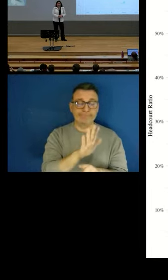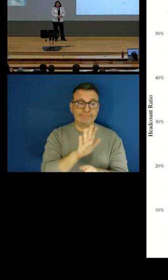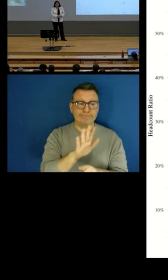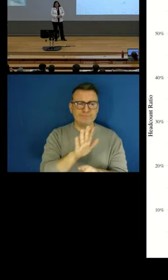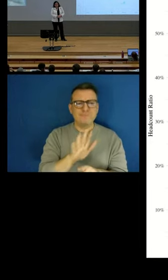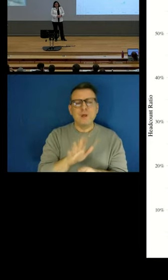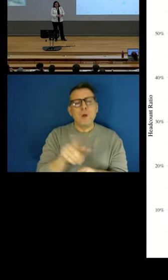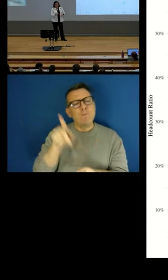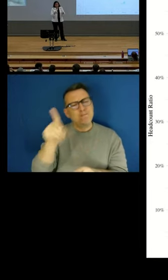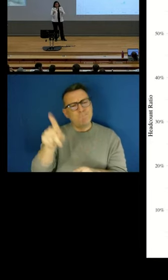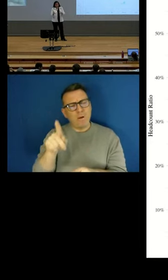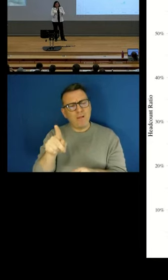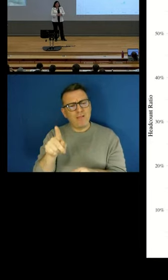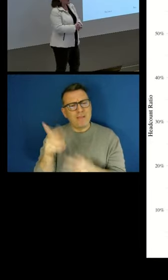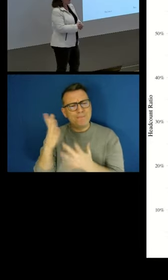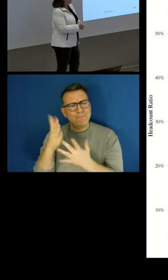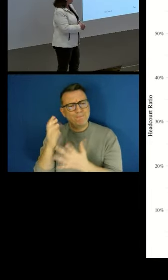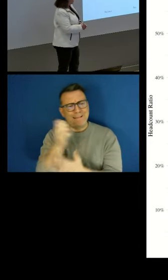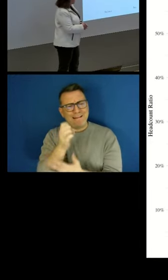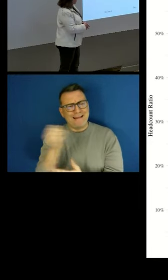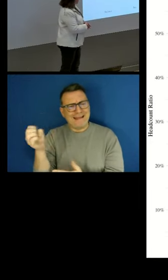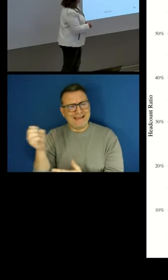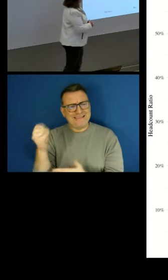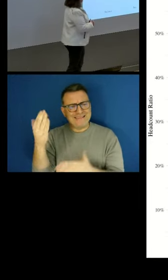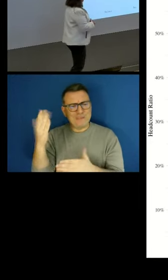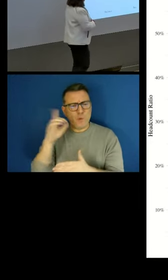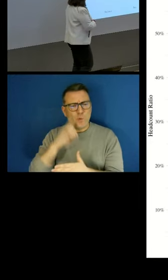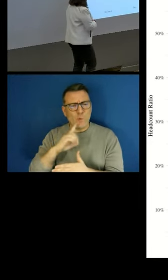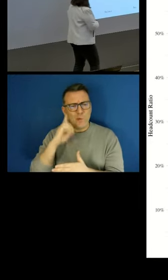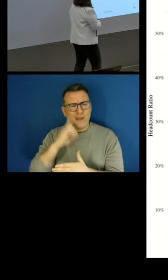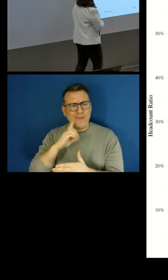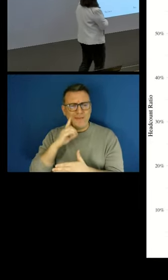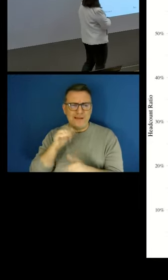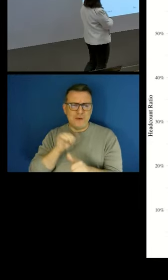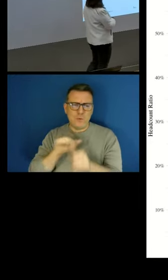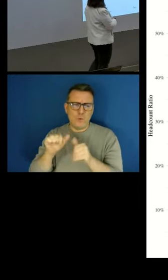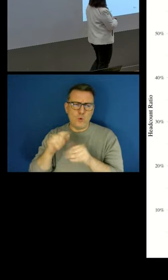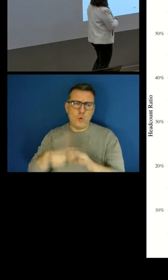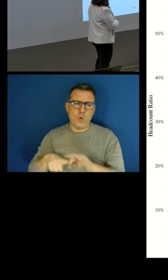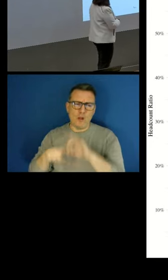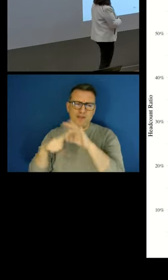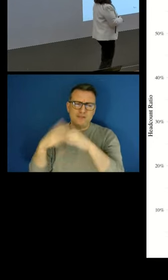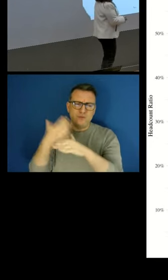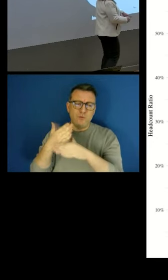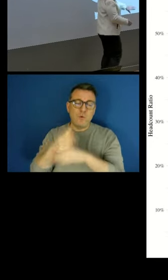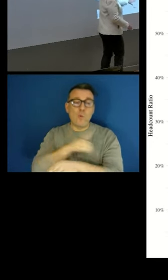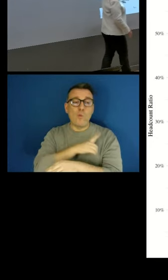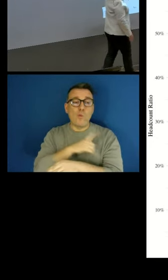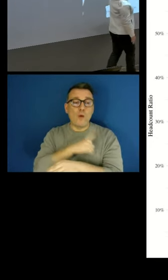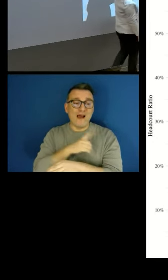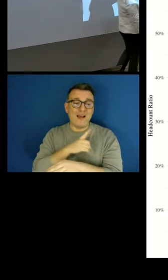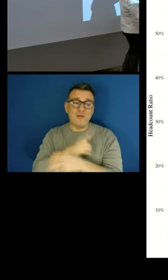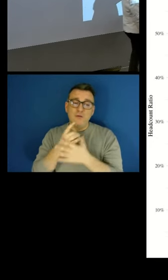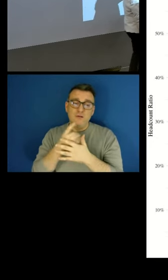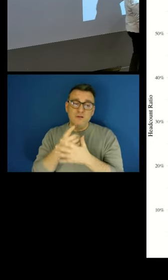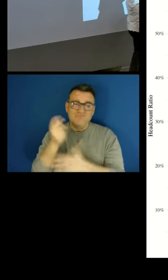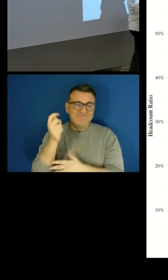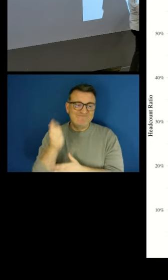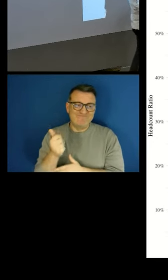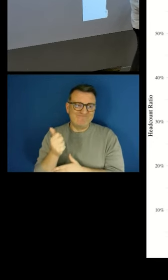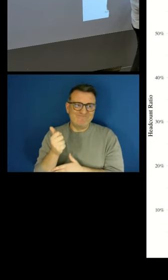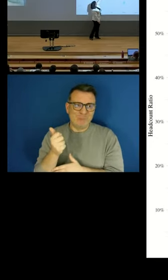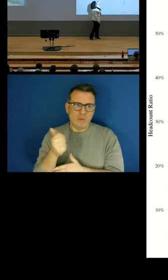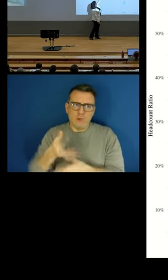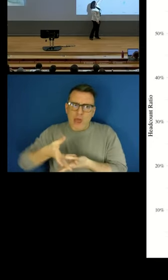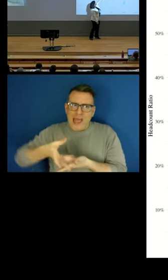where women have better jobs, but that's because only the very highly educated women participate in the labour force. These are age groups.